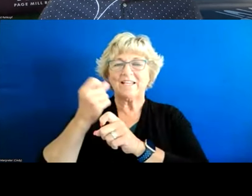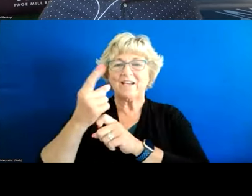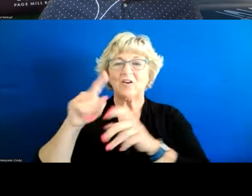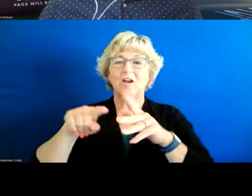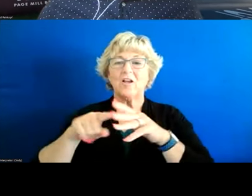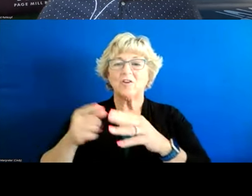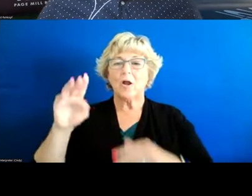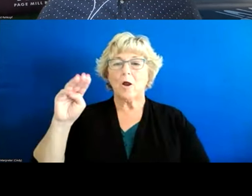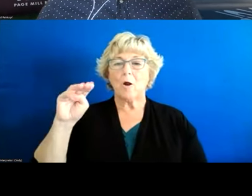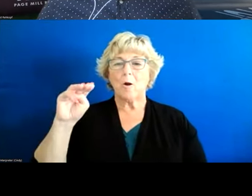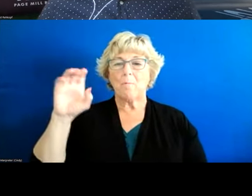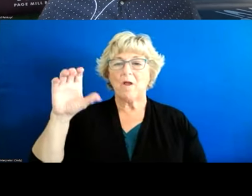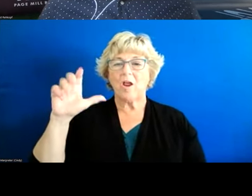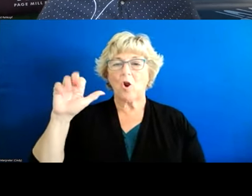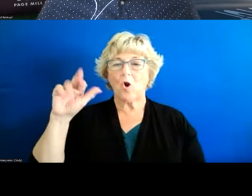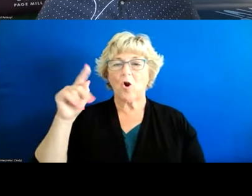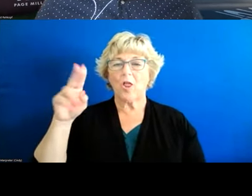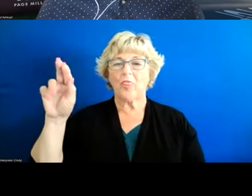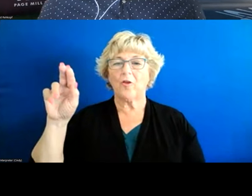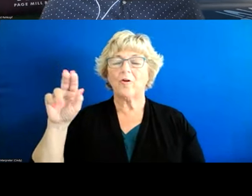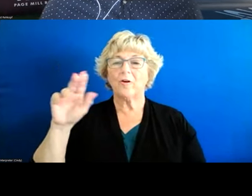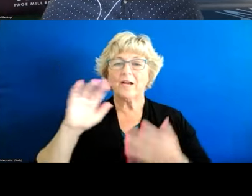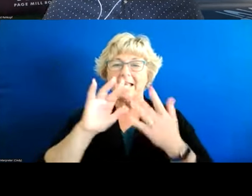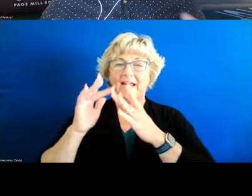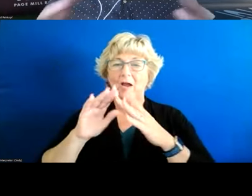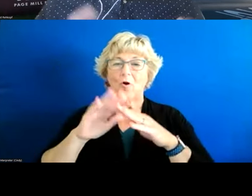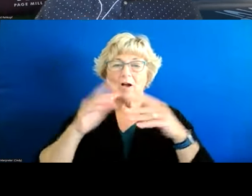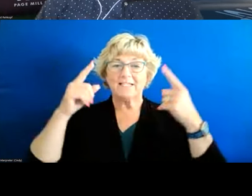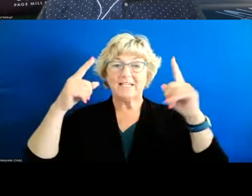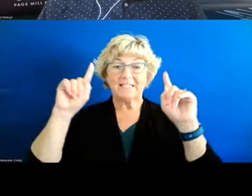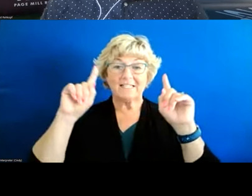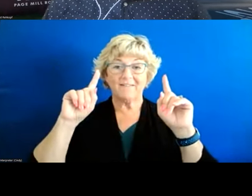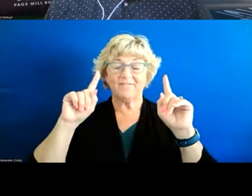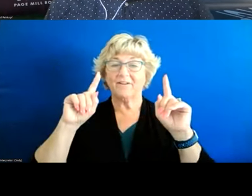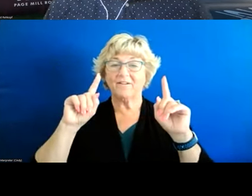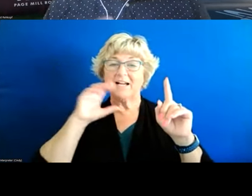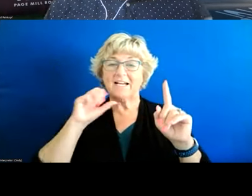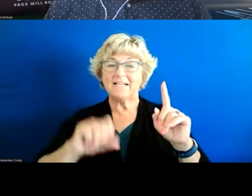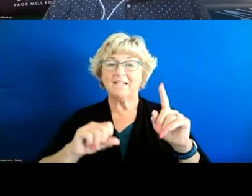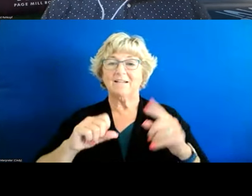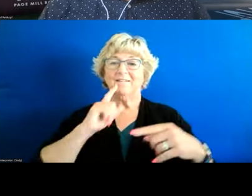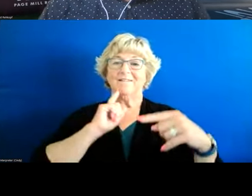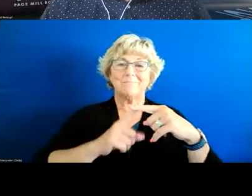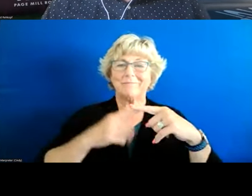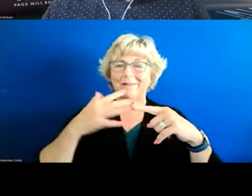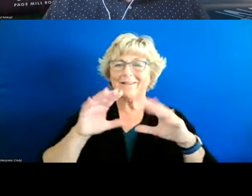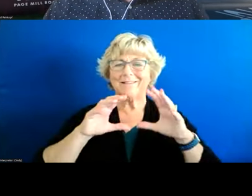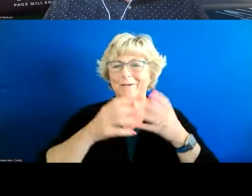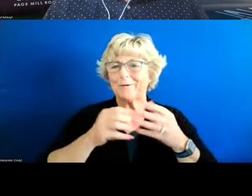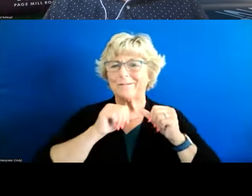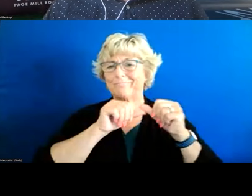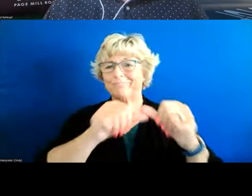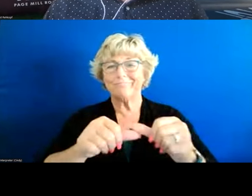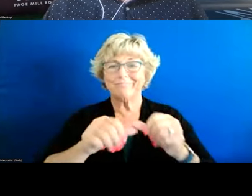macarthur a macarthur network on successful aging and then it's been such a productive group um that we've just kind of continued meeting